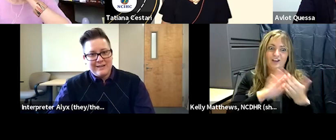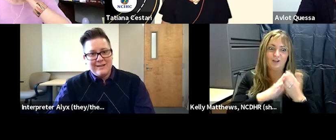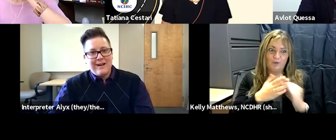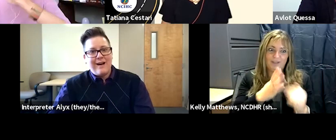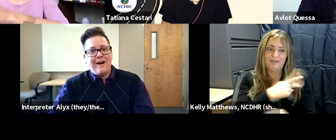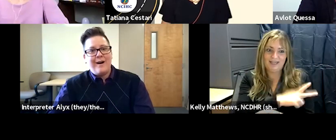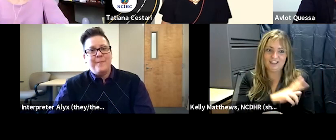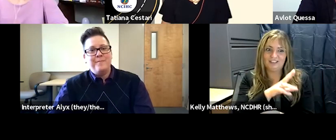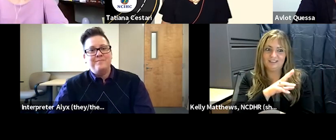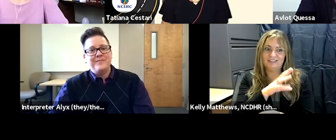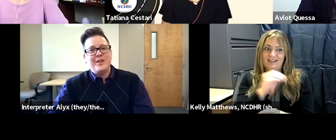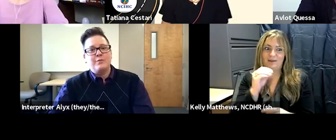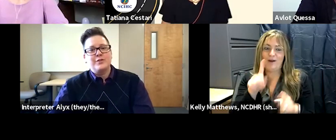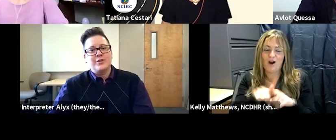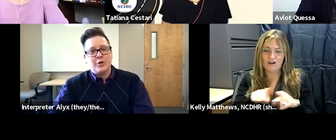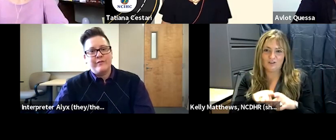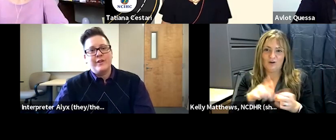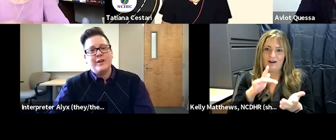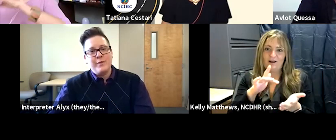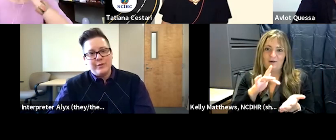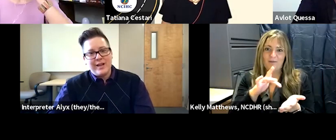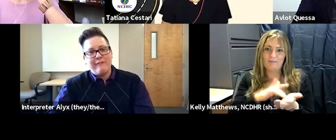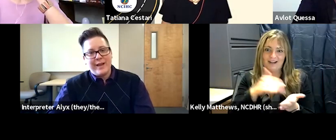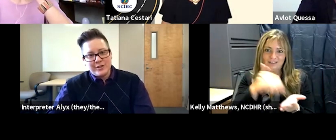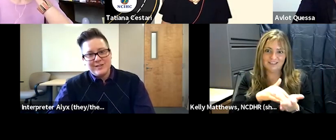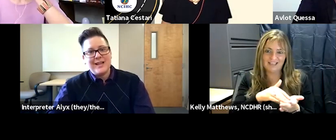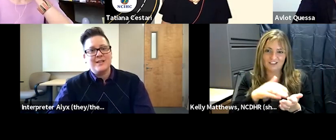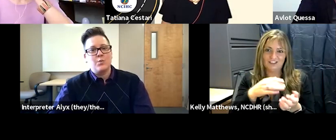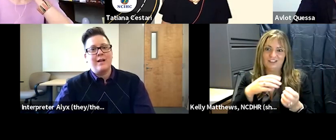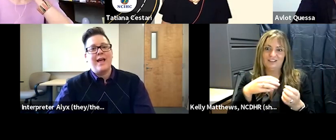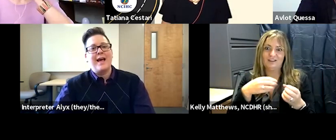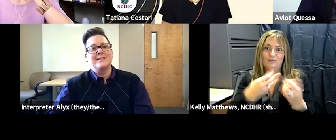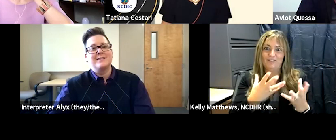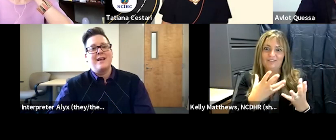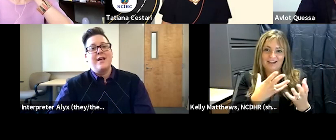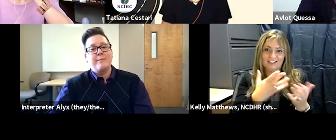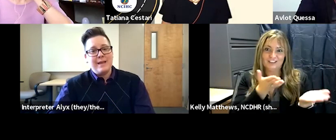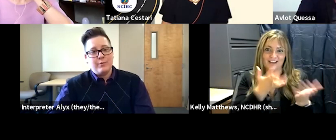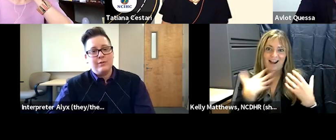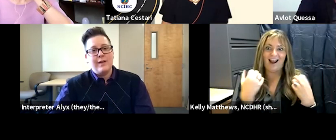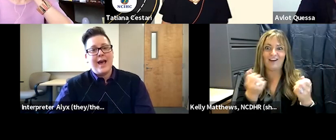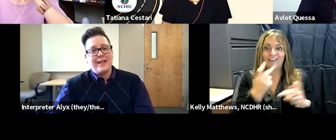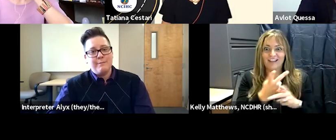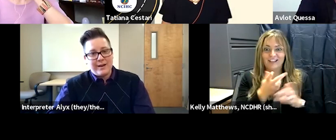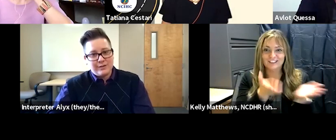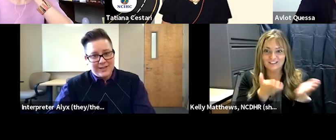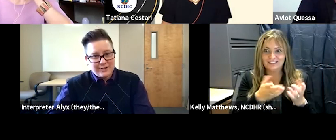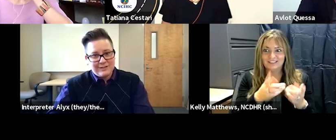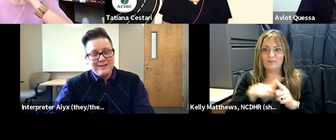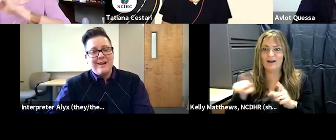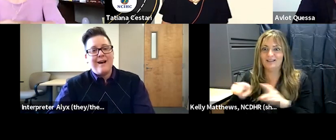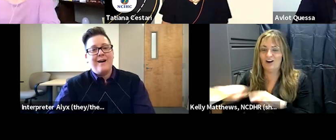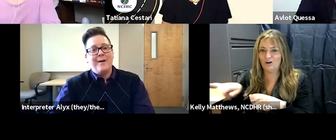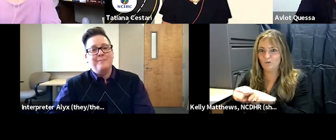community um you know serve the community of patients as well as the people at the medical